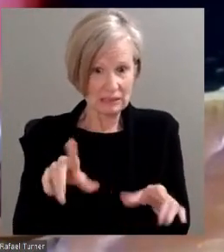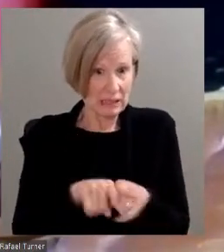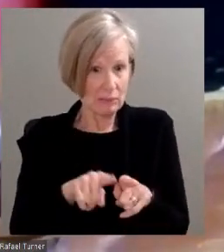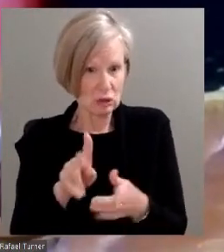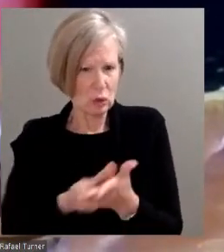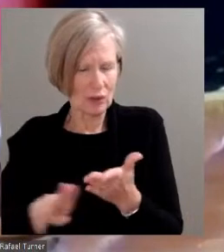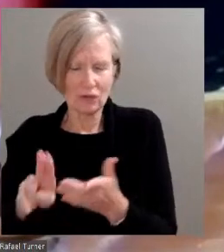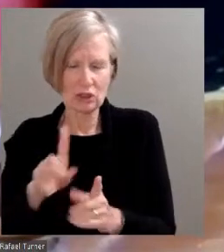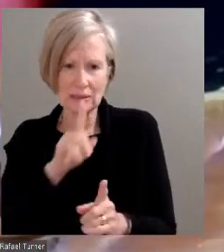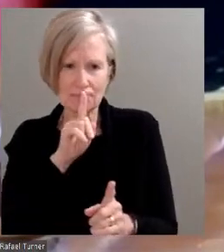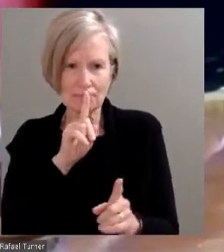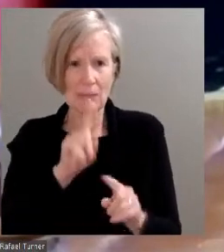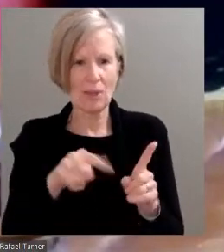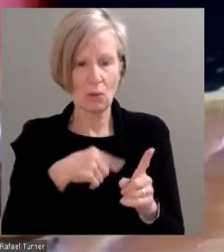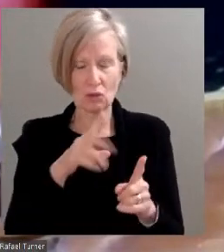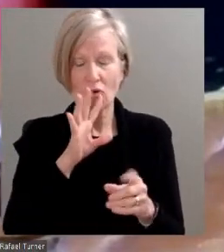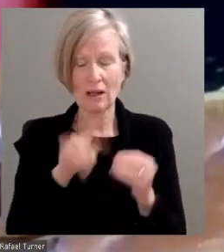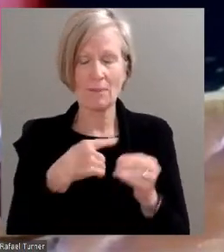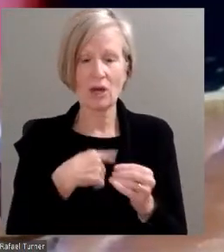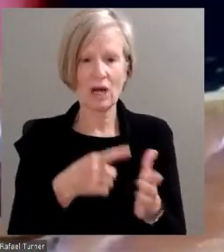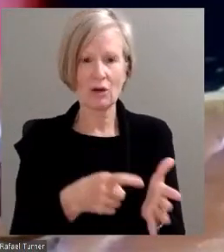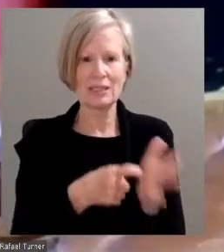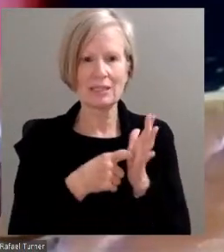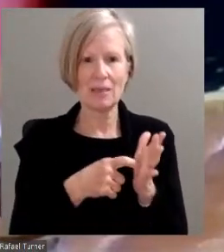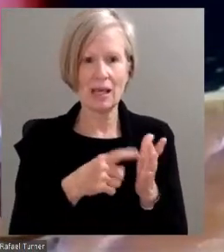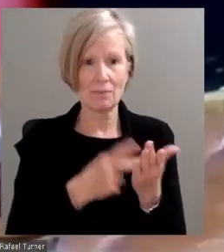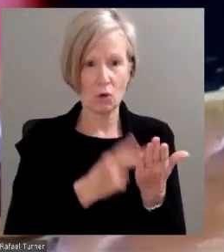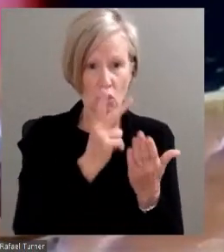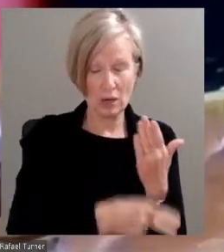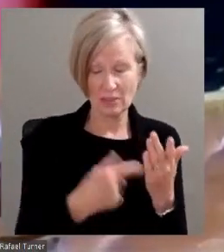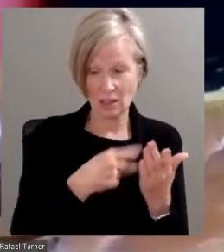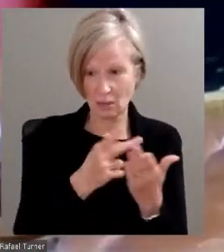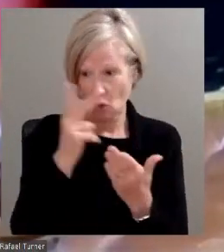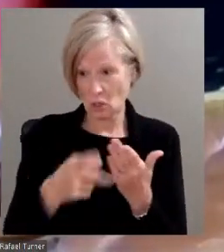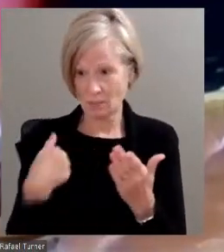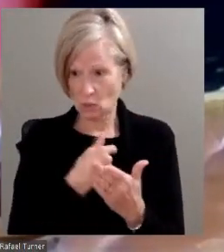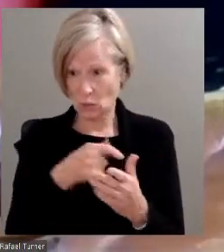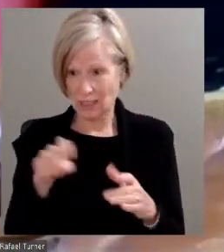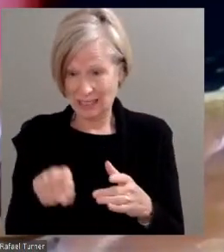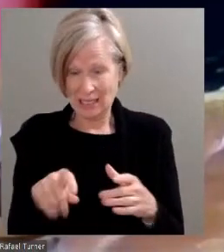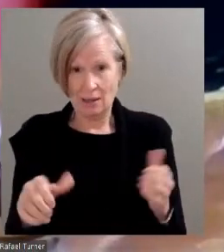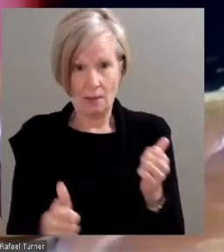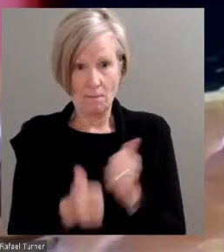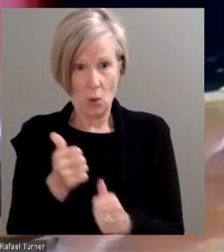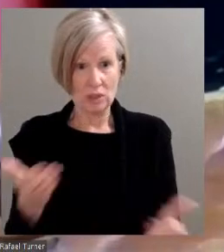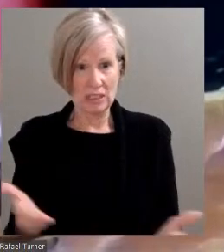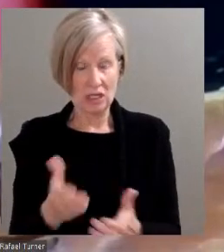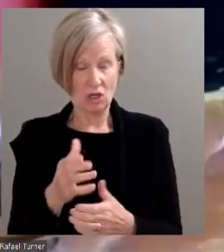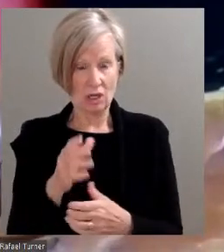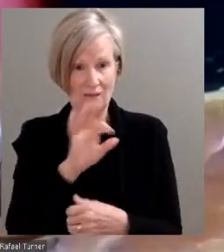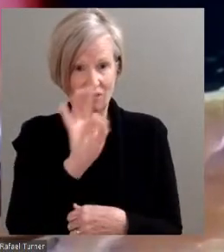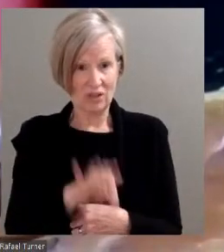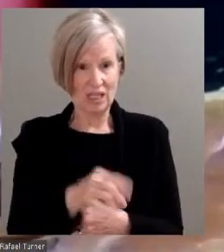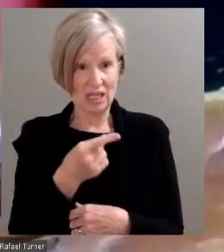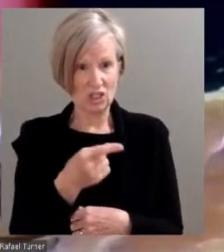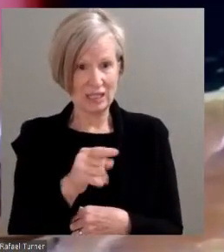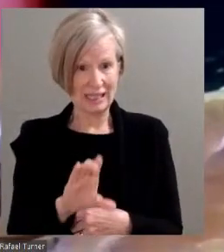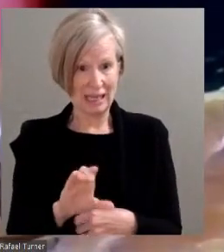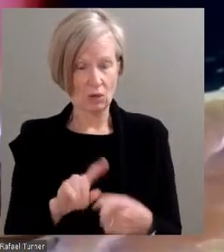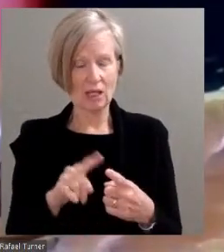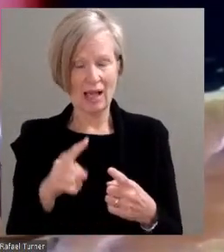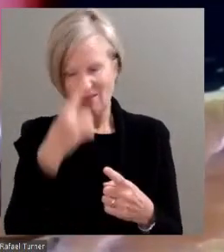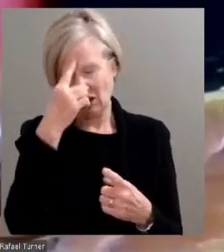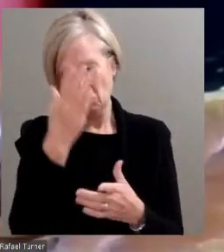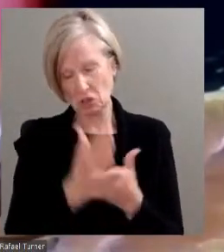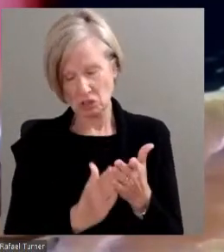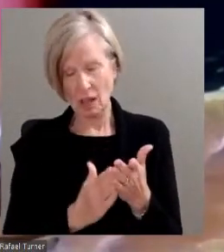most in-demand programs and the programs that are most needed in Flint and Genesee County, there are certain programs that I think that we could offer the